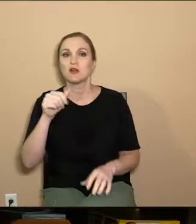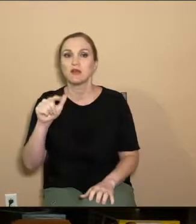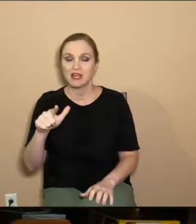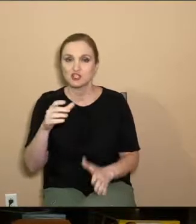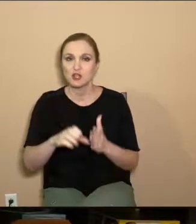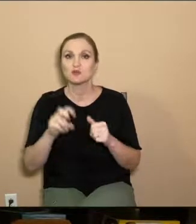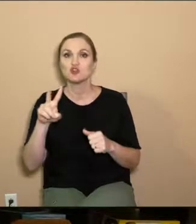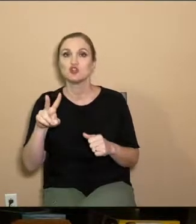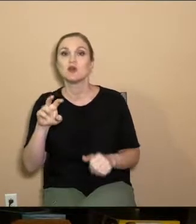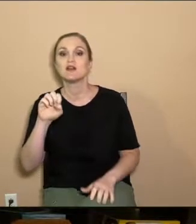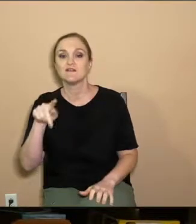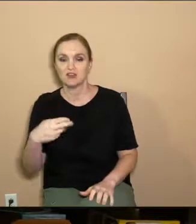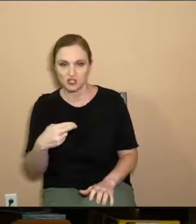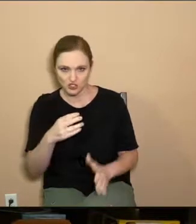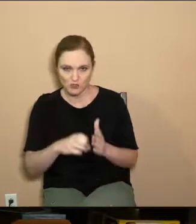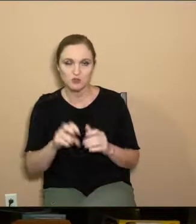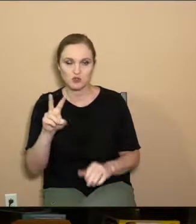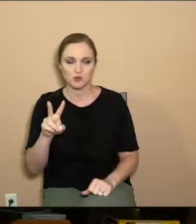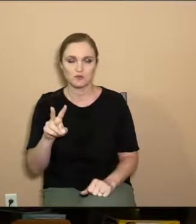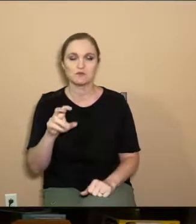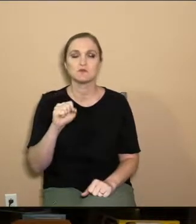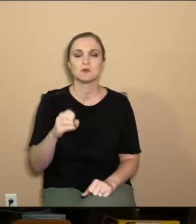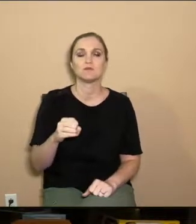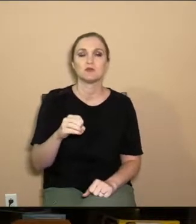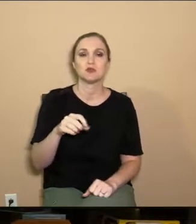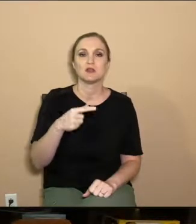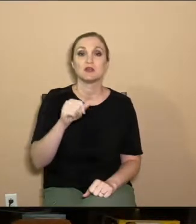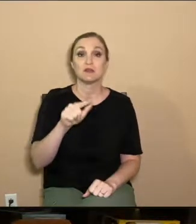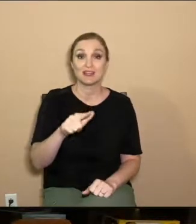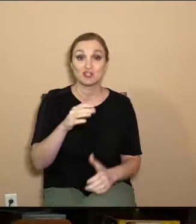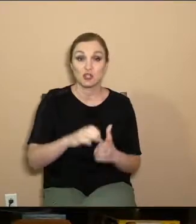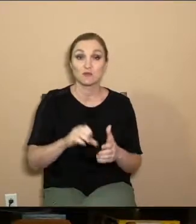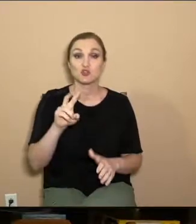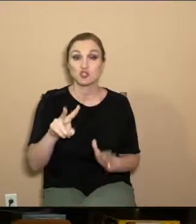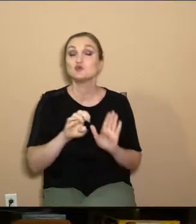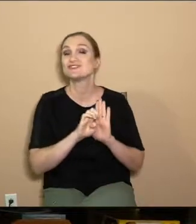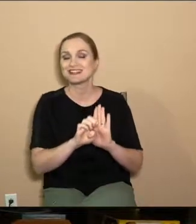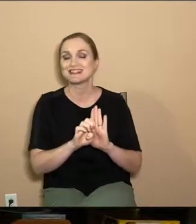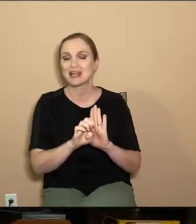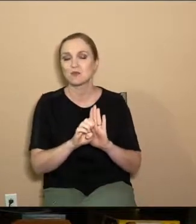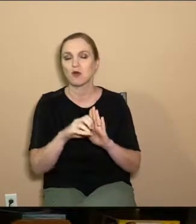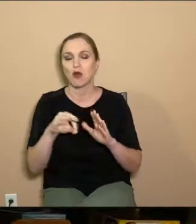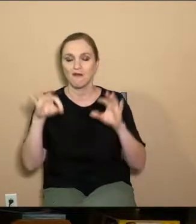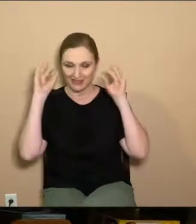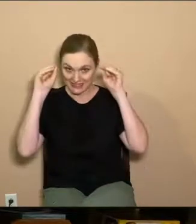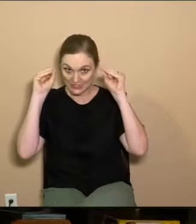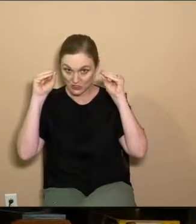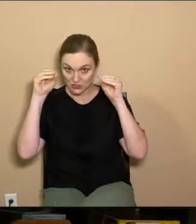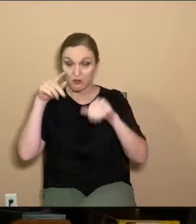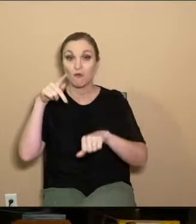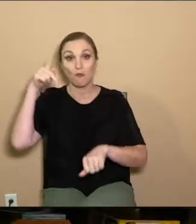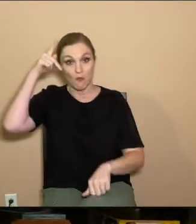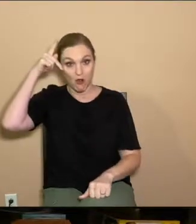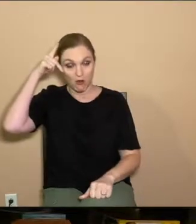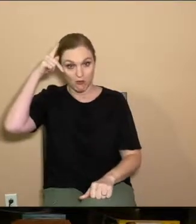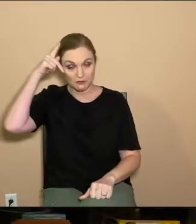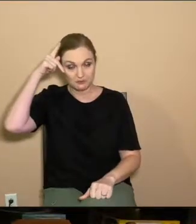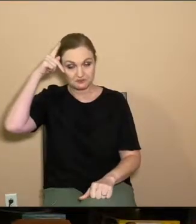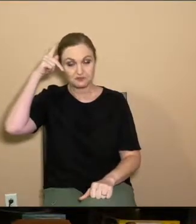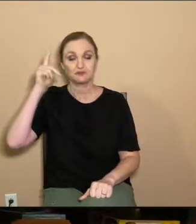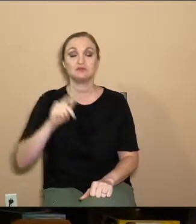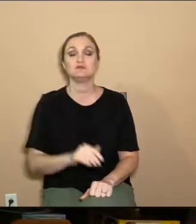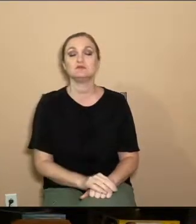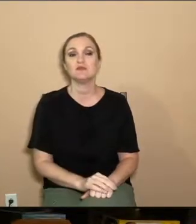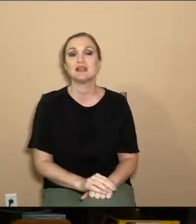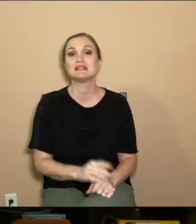and from Ephesians 2. So, in Galatians chapter 2, as just an example of the teachings of Paul, in Galatians chapter